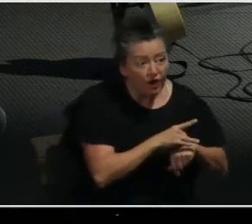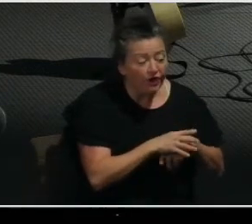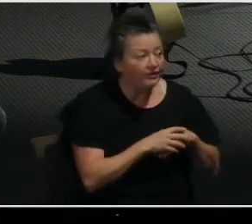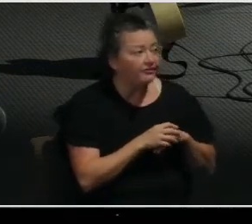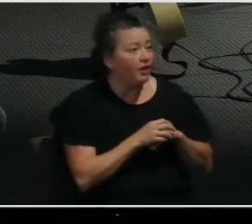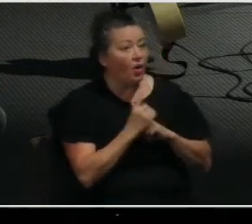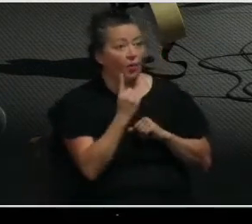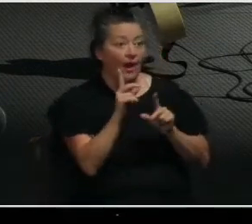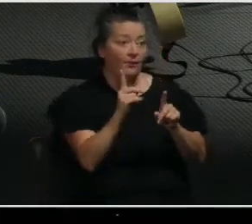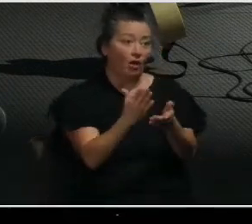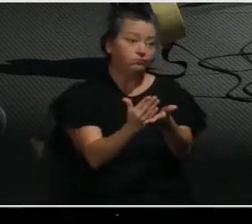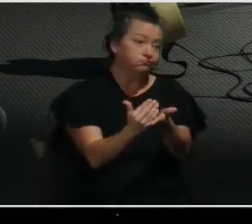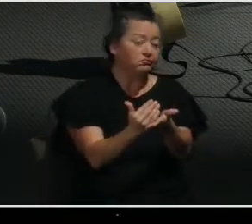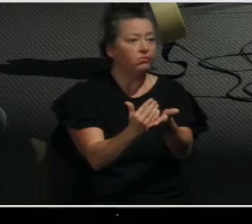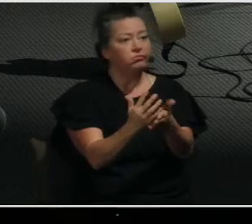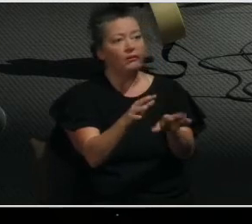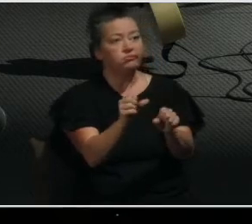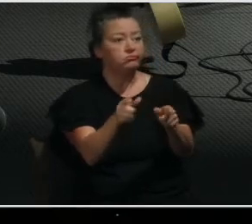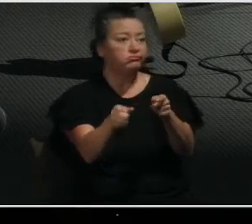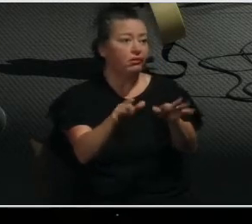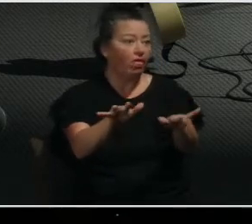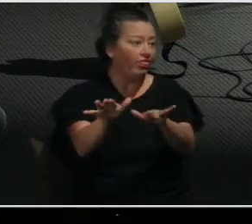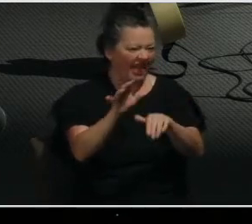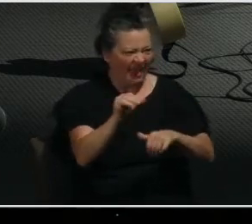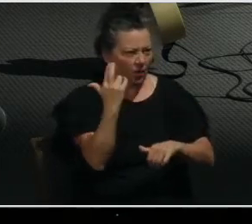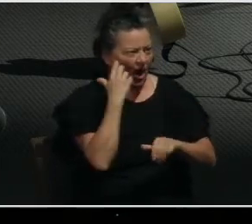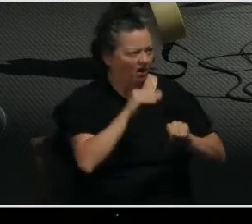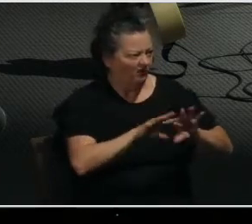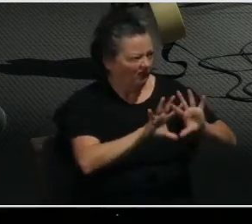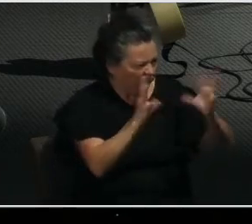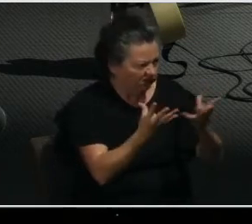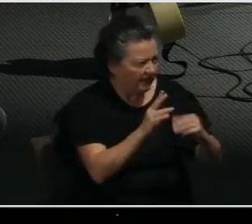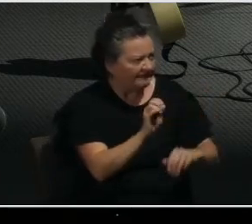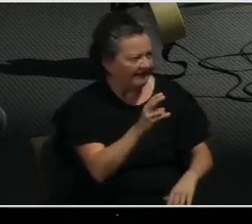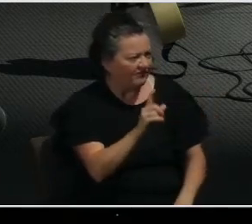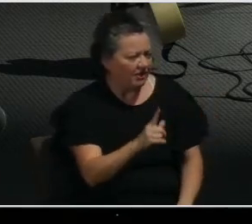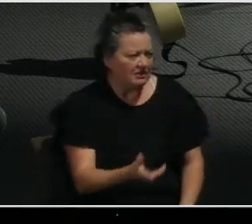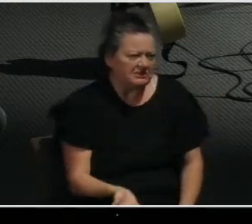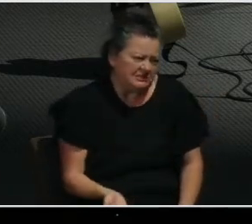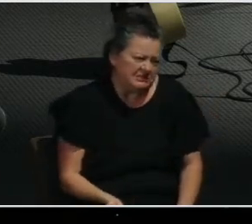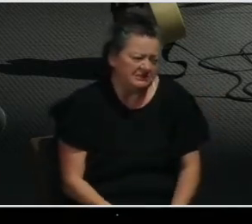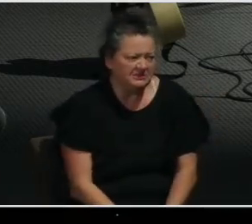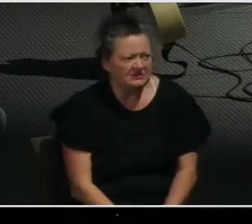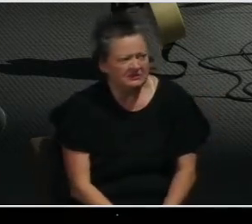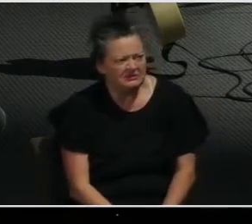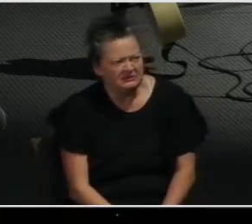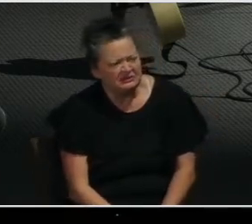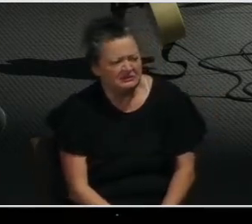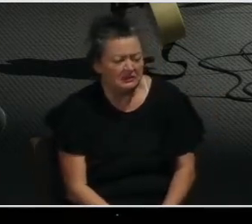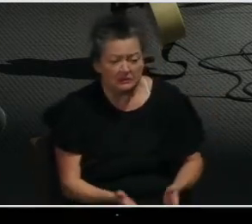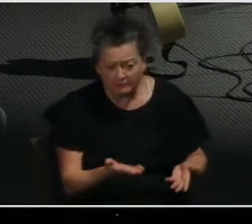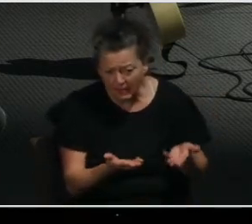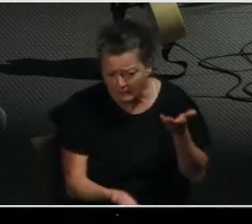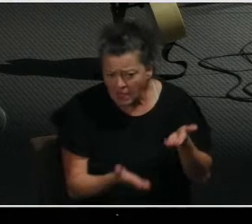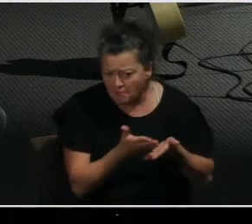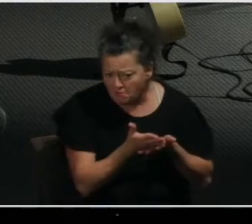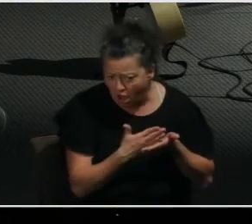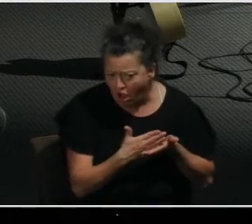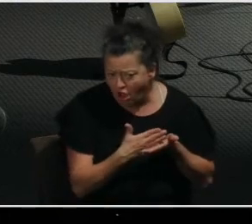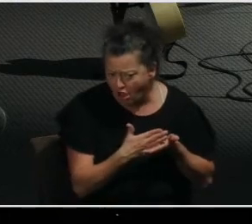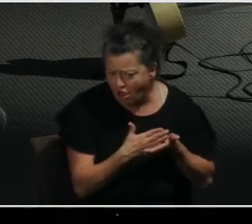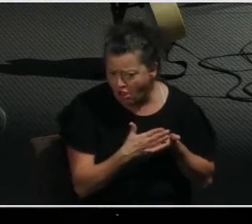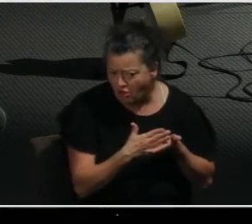sociopath gets in power. That's why there's evil. And those answers might be a little piece of the puzzle.